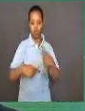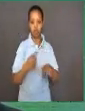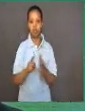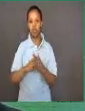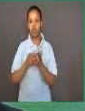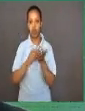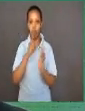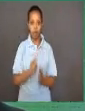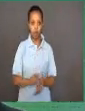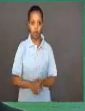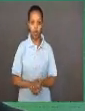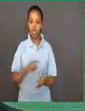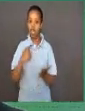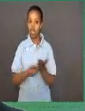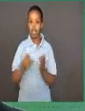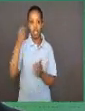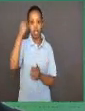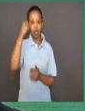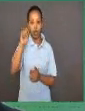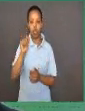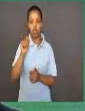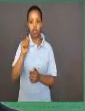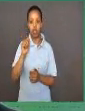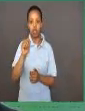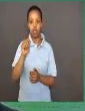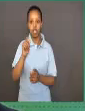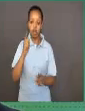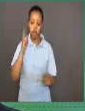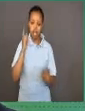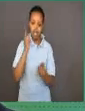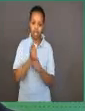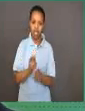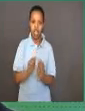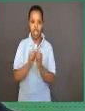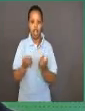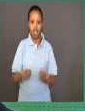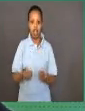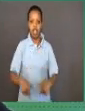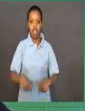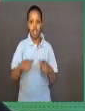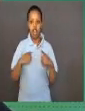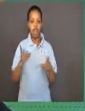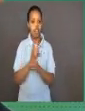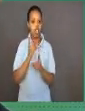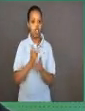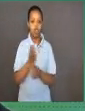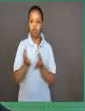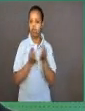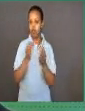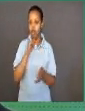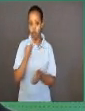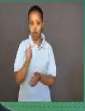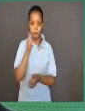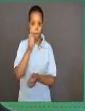This theory does not necessarily state a theory on